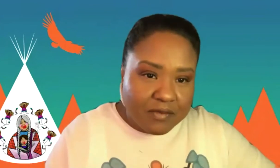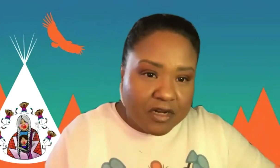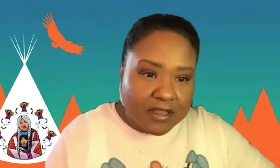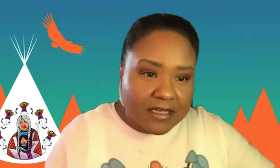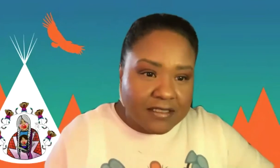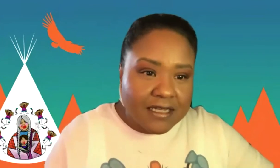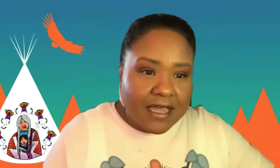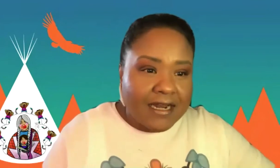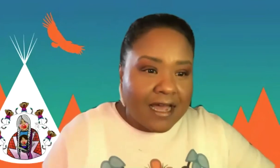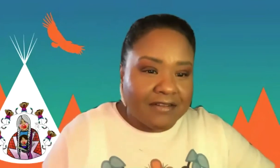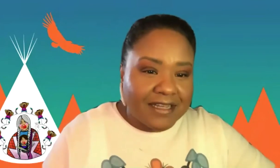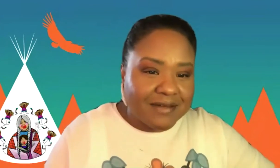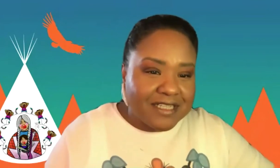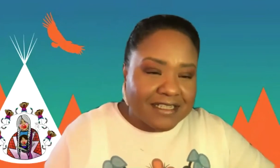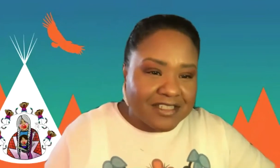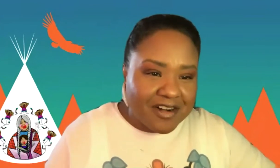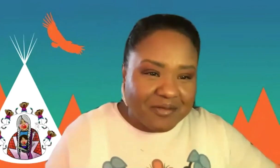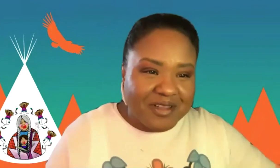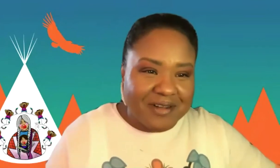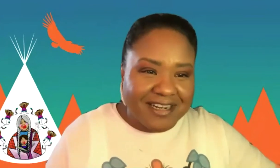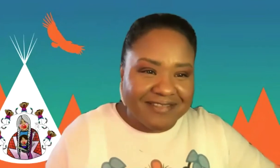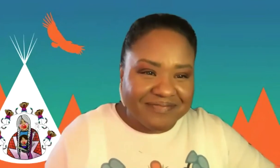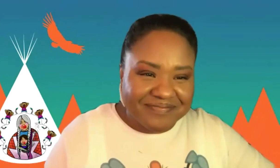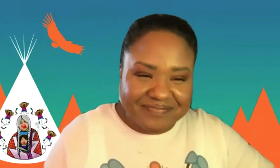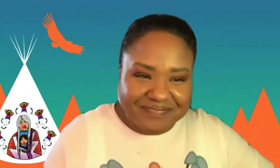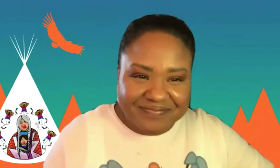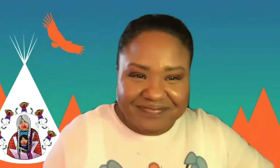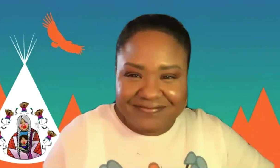to have them here with us and i invite them to get started when they're ready